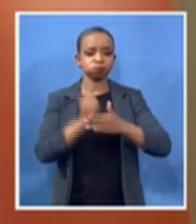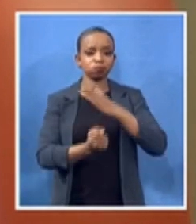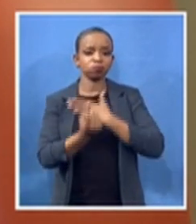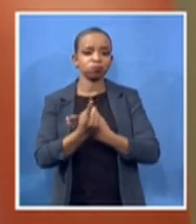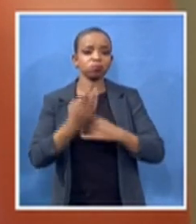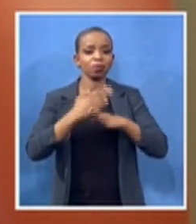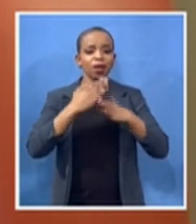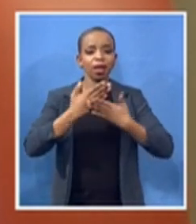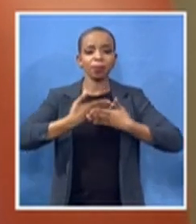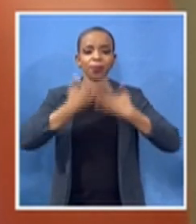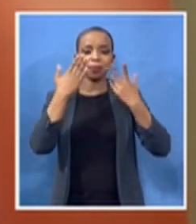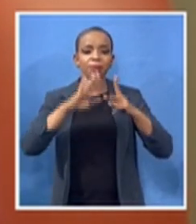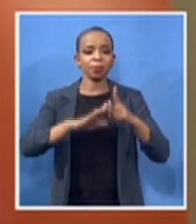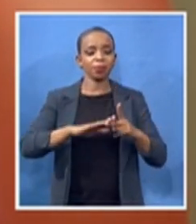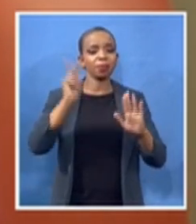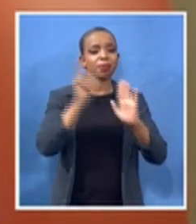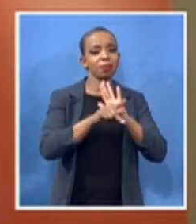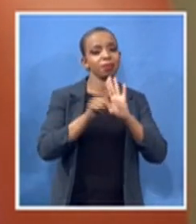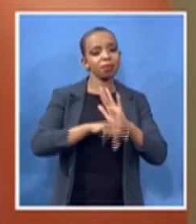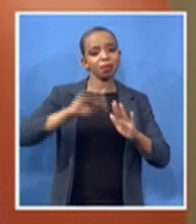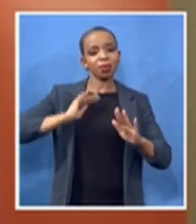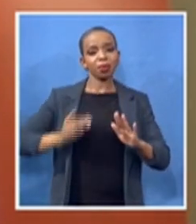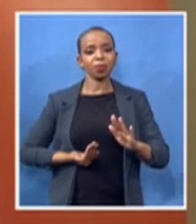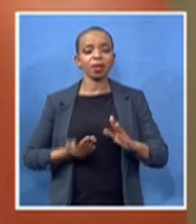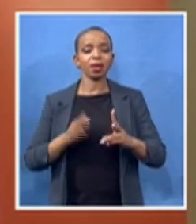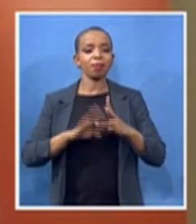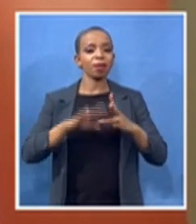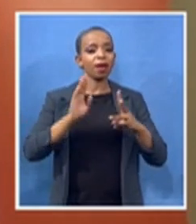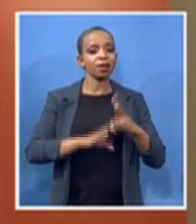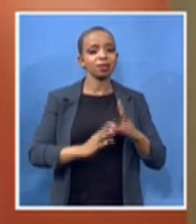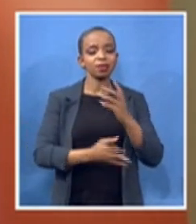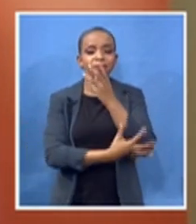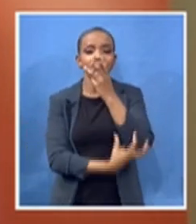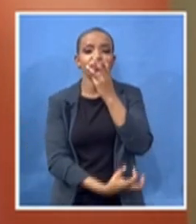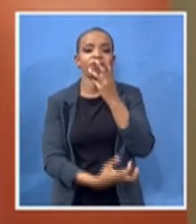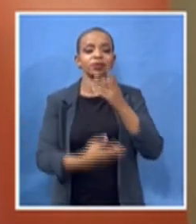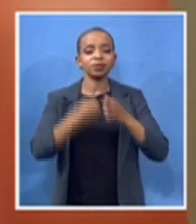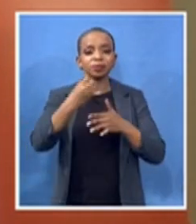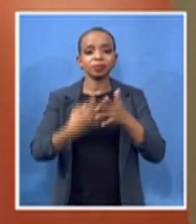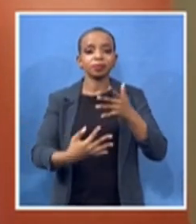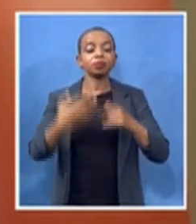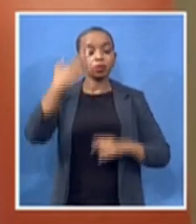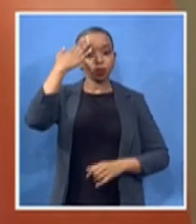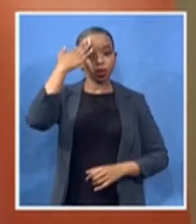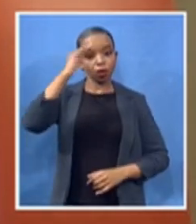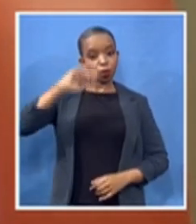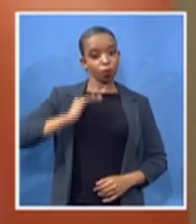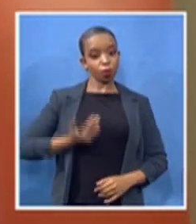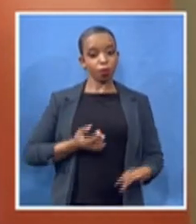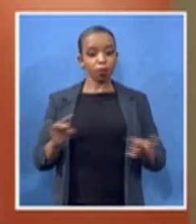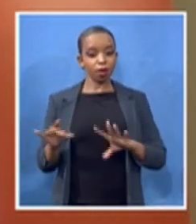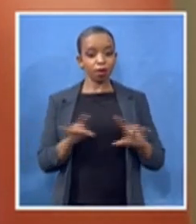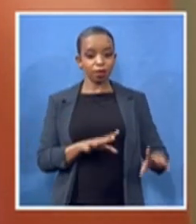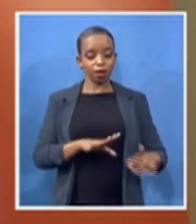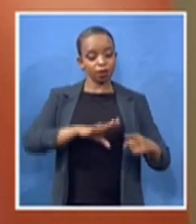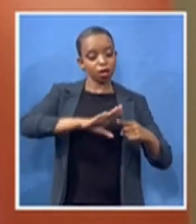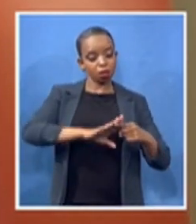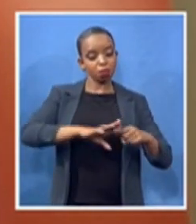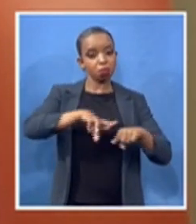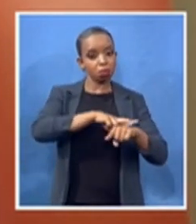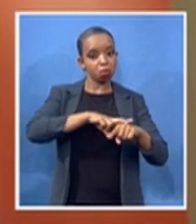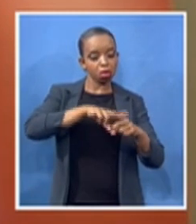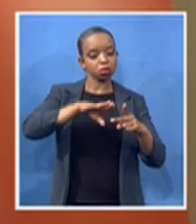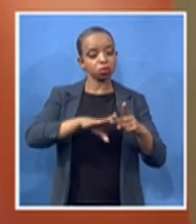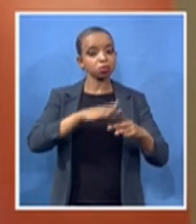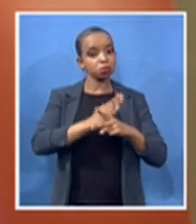face triple oppression from race class to gender it is therefore important to remember mama